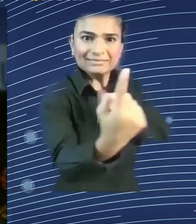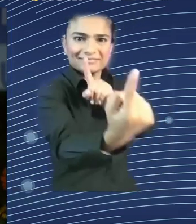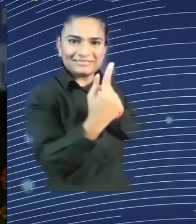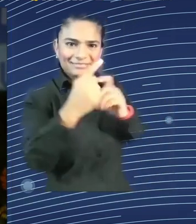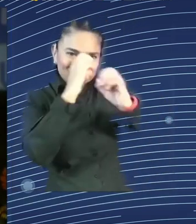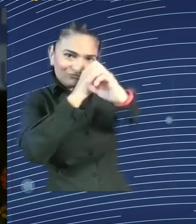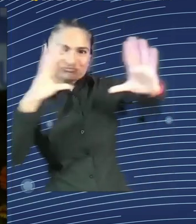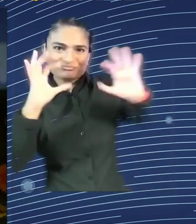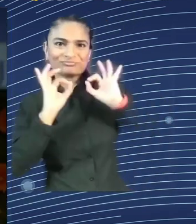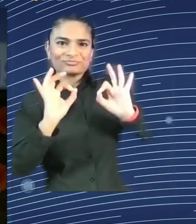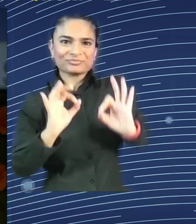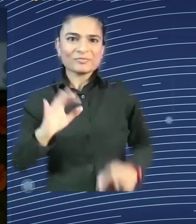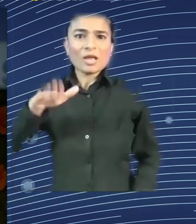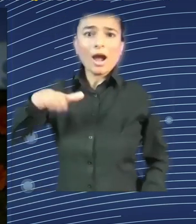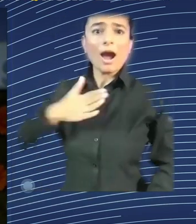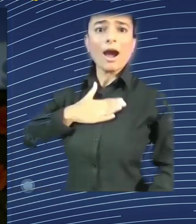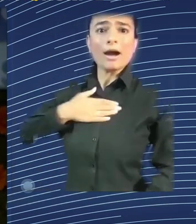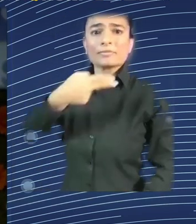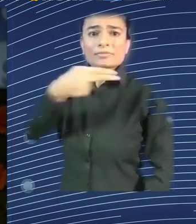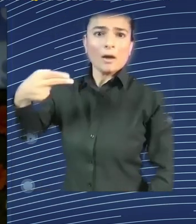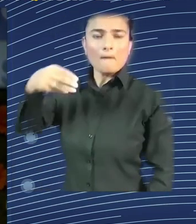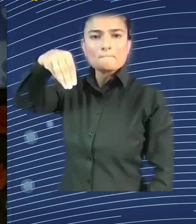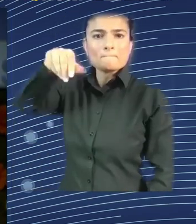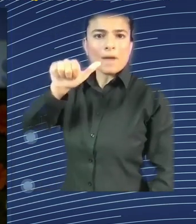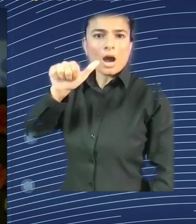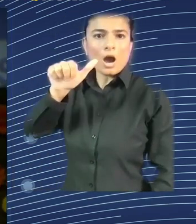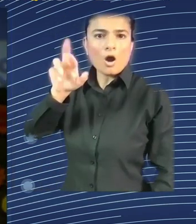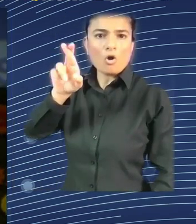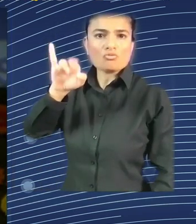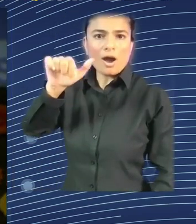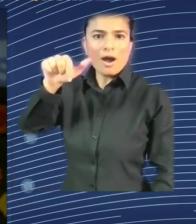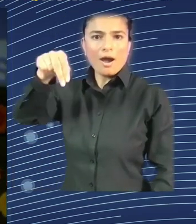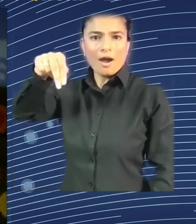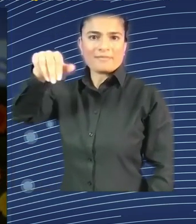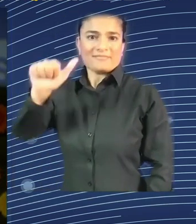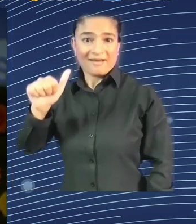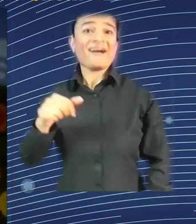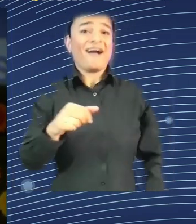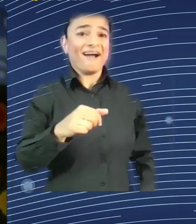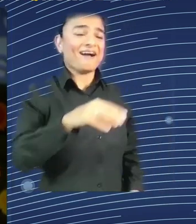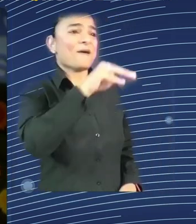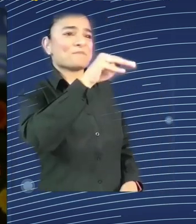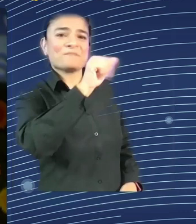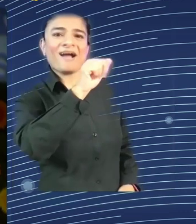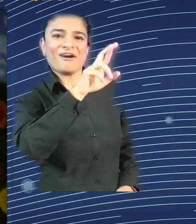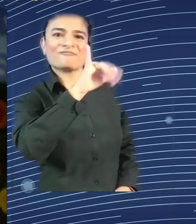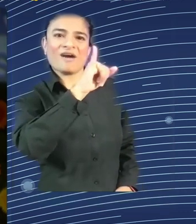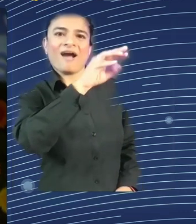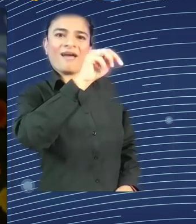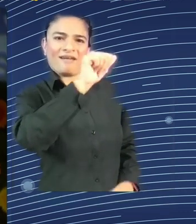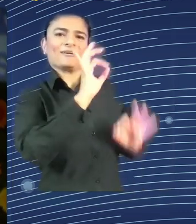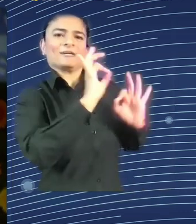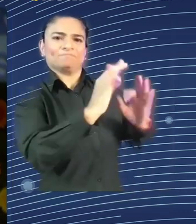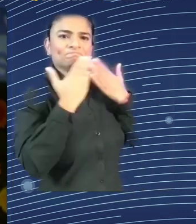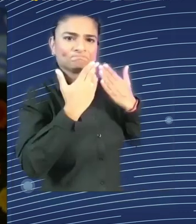Considering that AI surveillance brings risks and infringement on individuals' privacy, there are some political groups